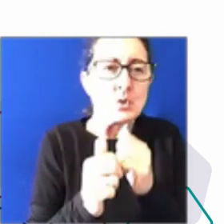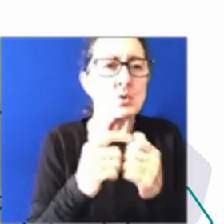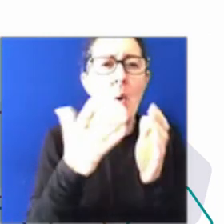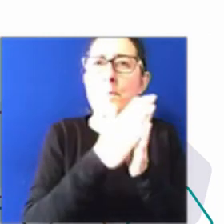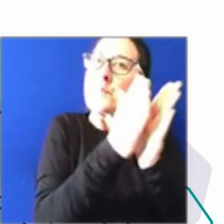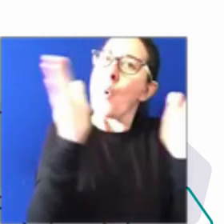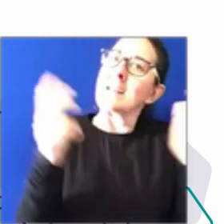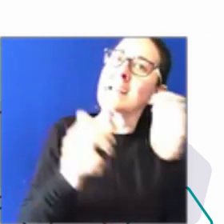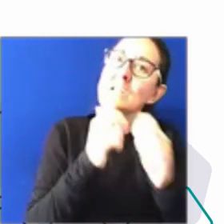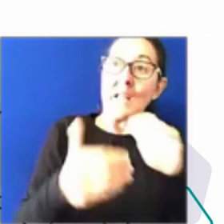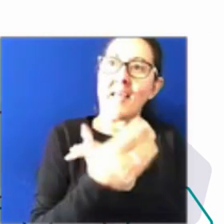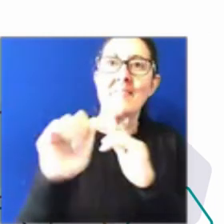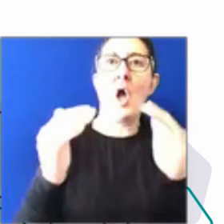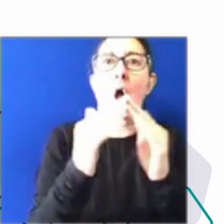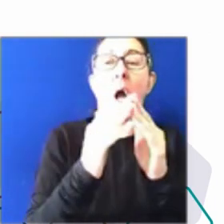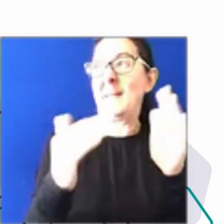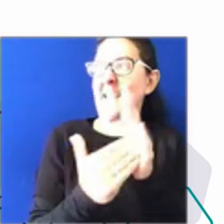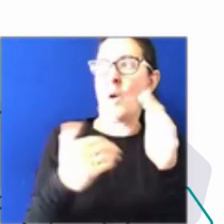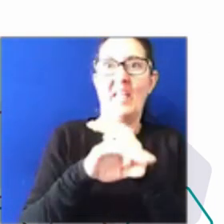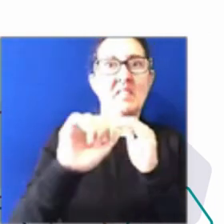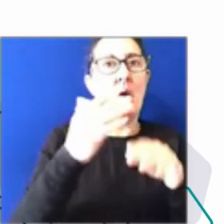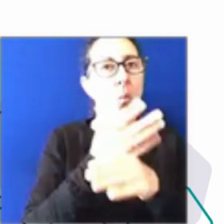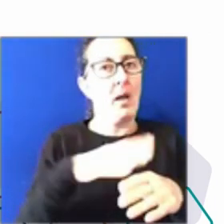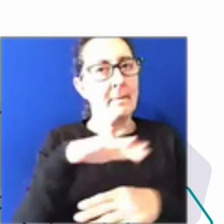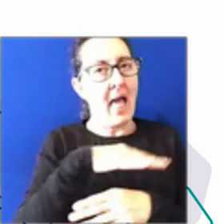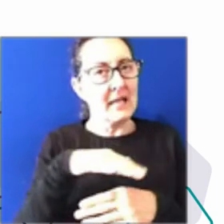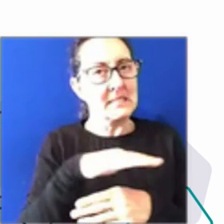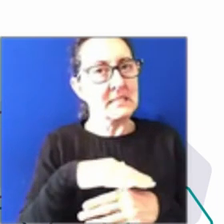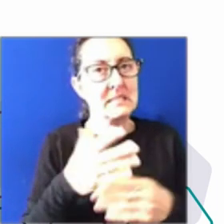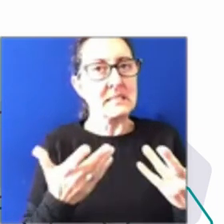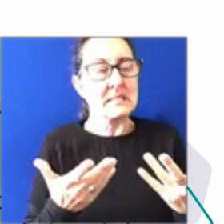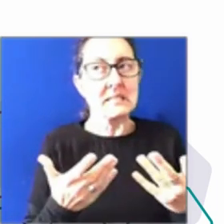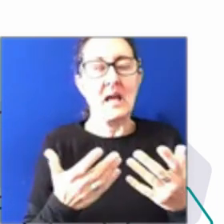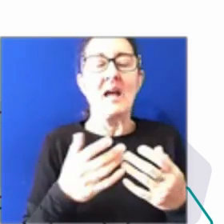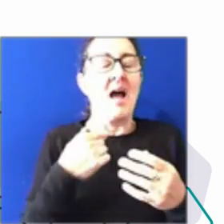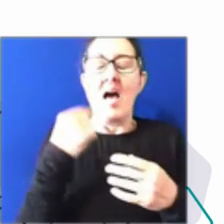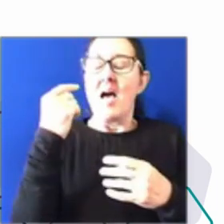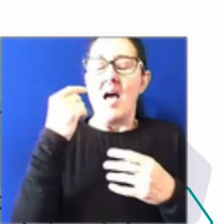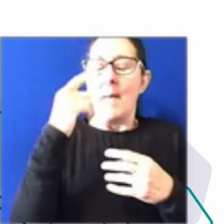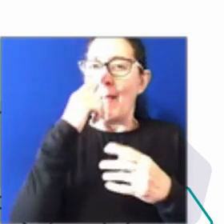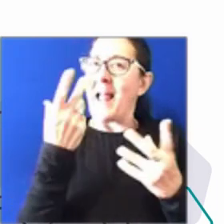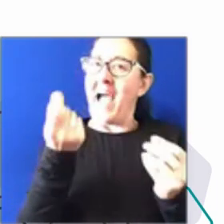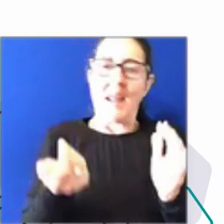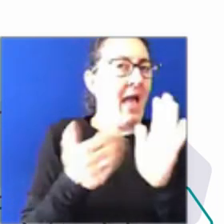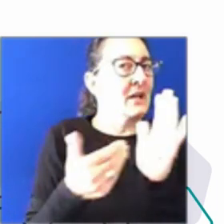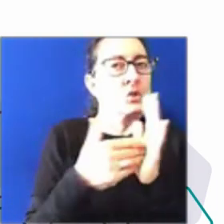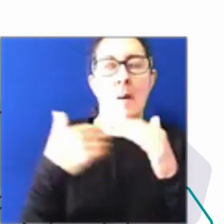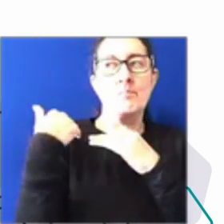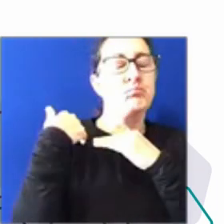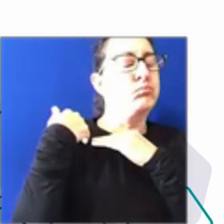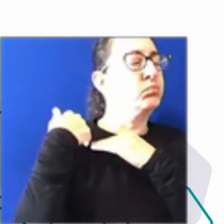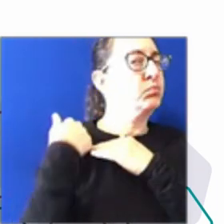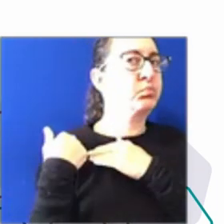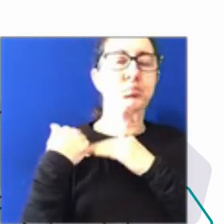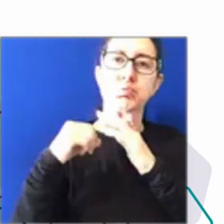now, you know, also their workplace. And with all the extra pressures that people feel and kind of all the pressure that I feel about working